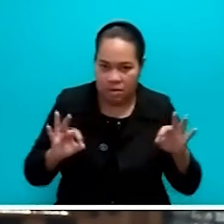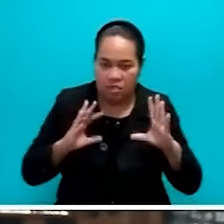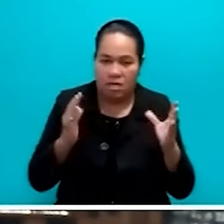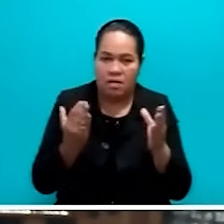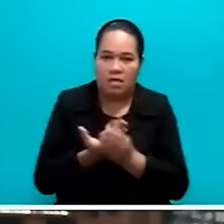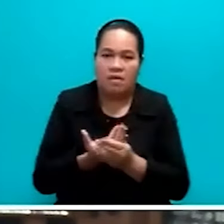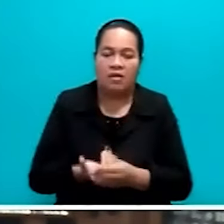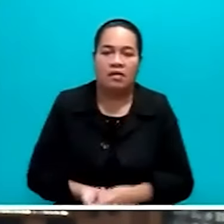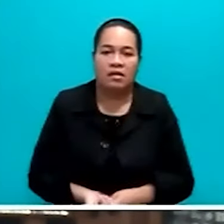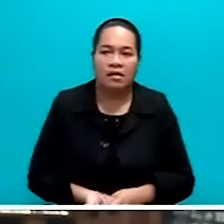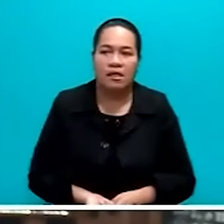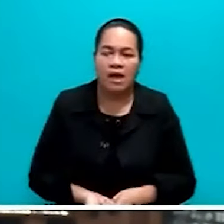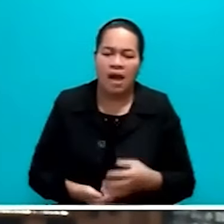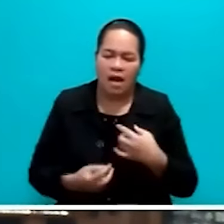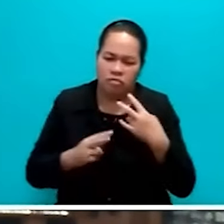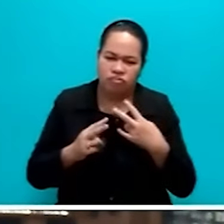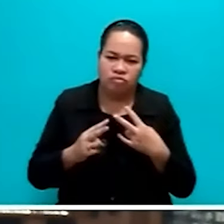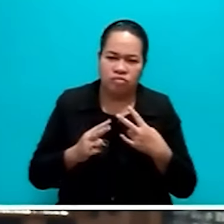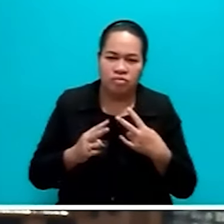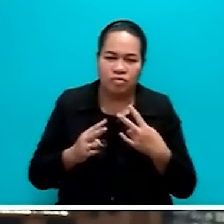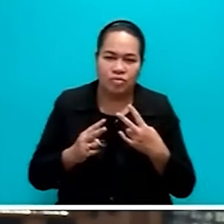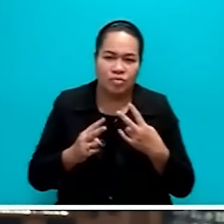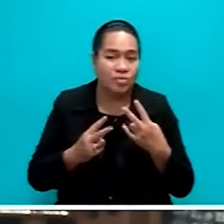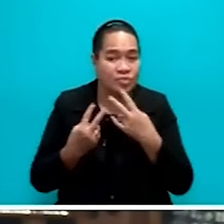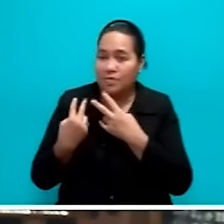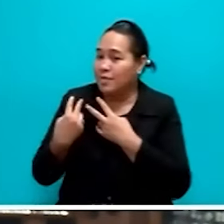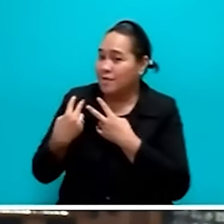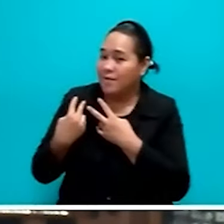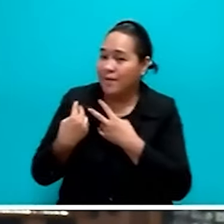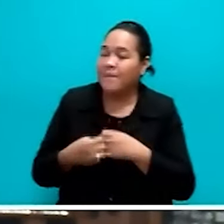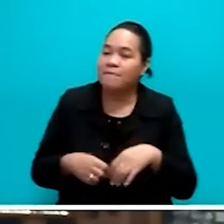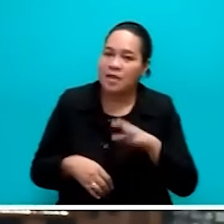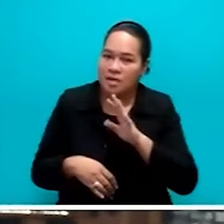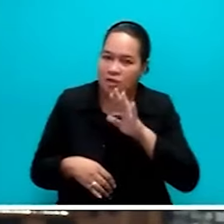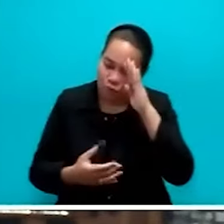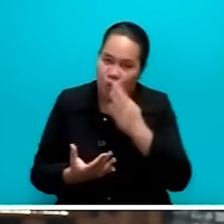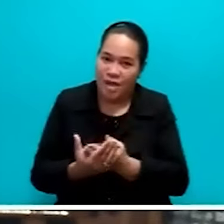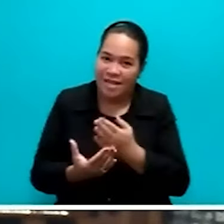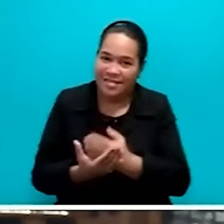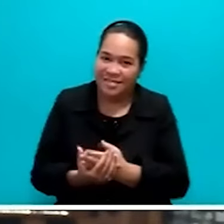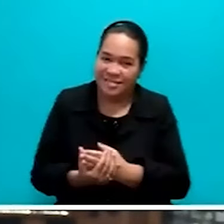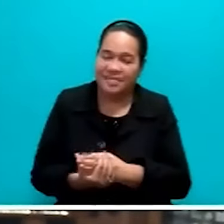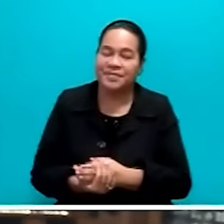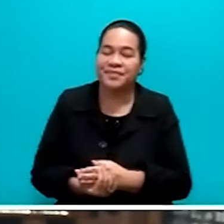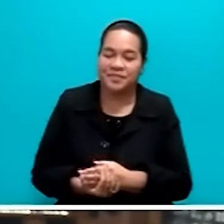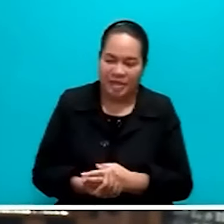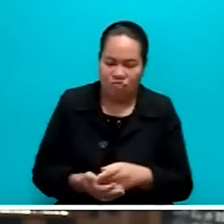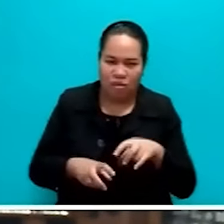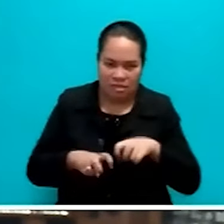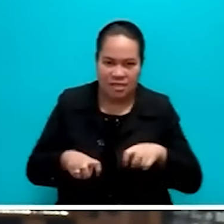saw the students sitting here this morning, Mr. Speaker, I'm reminded to just say